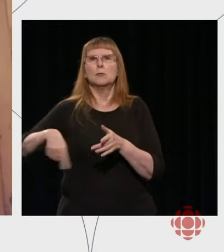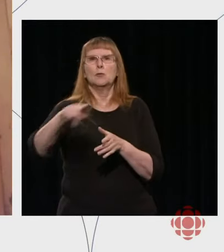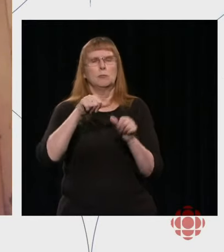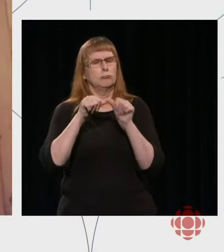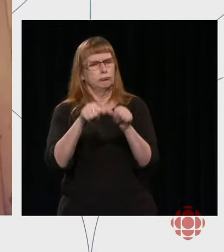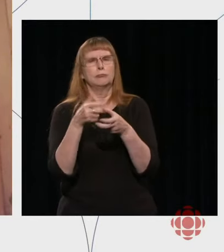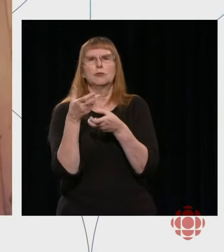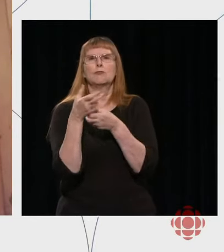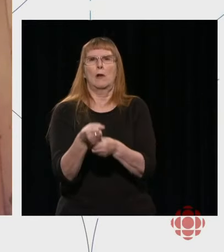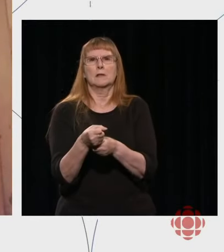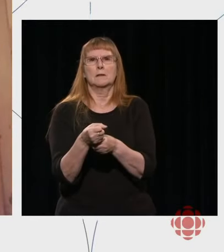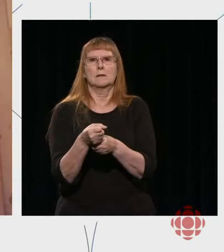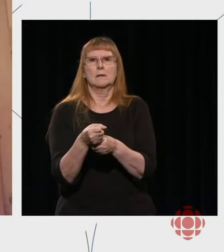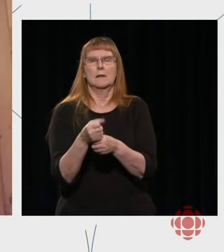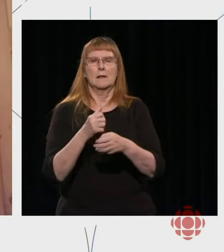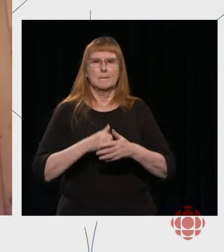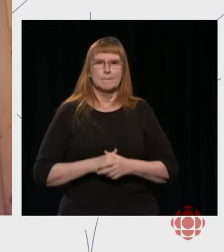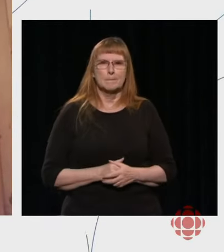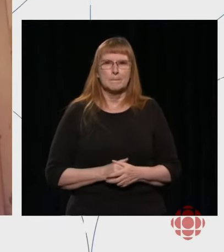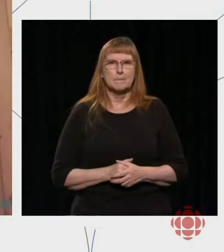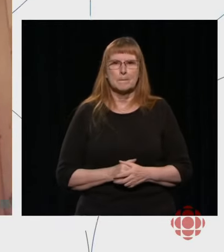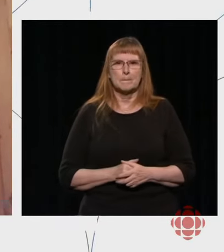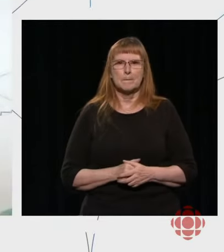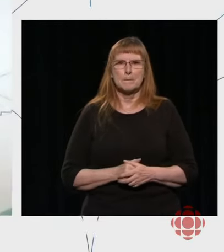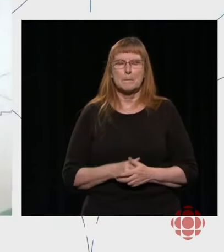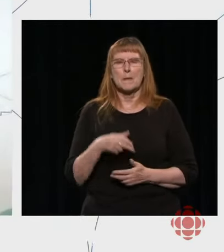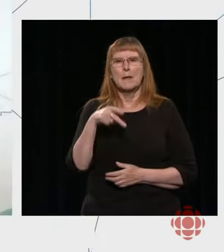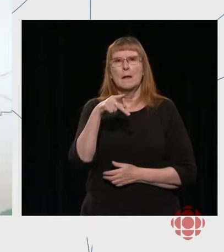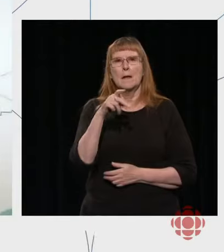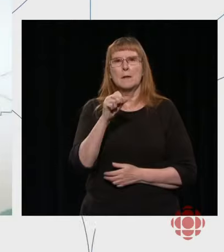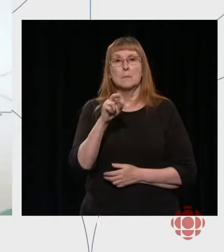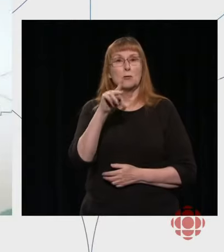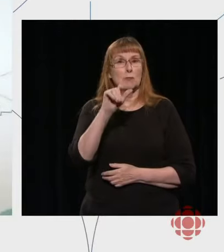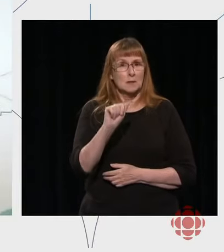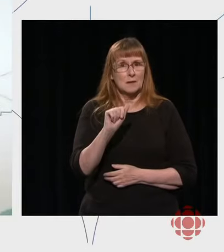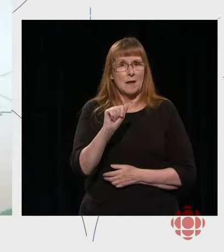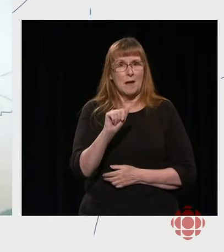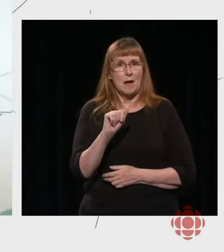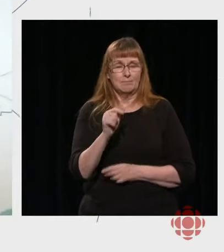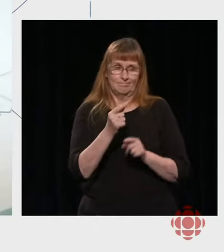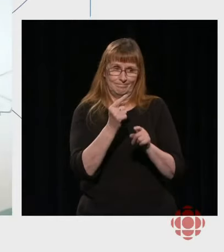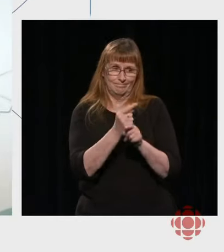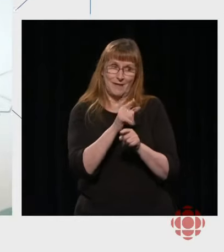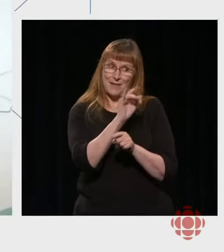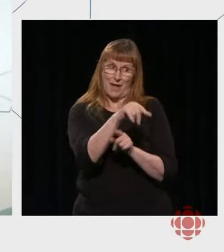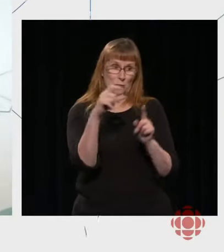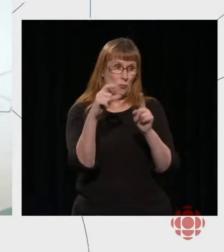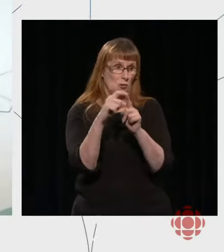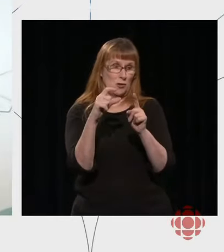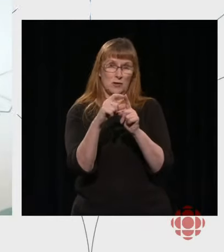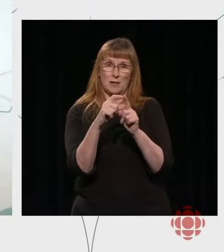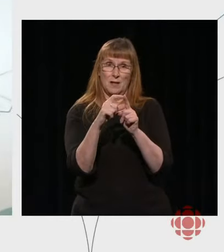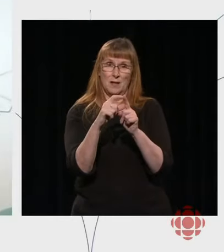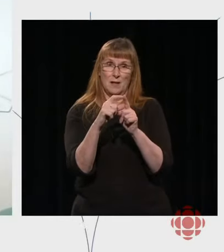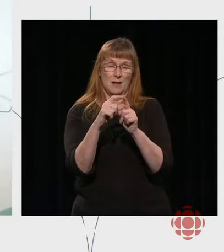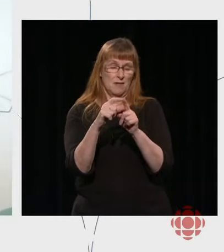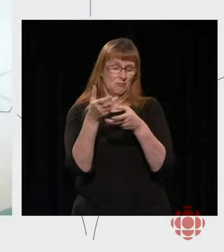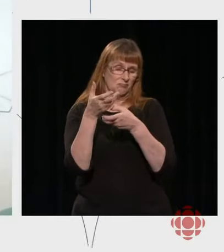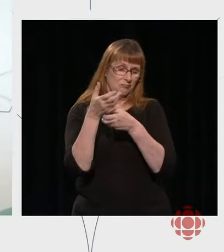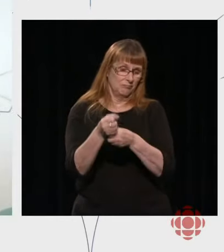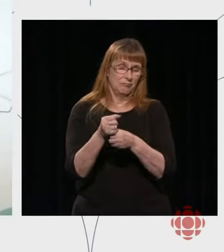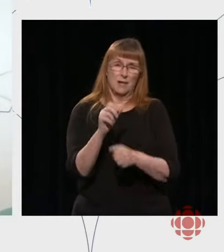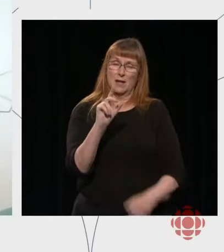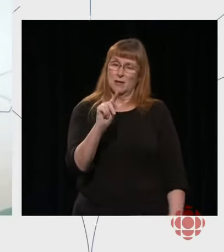they do today. The big word, you said it, Barb, trust, a really important thing